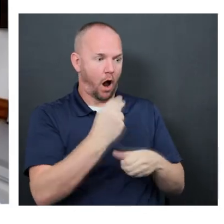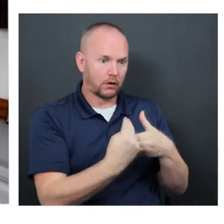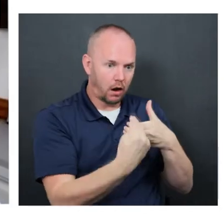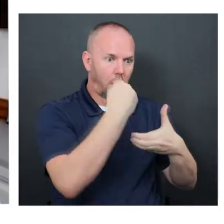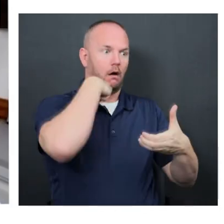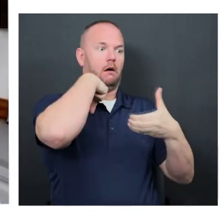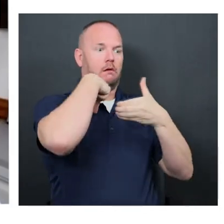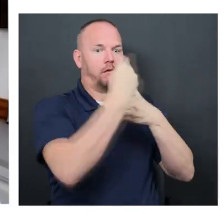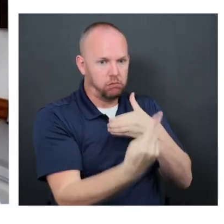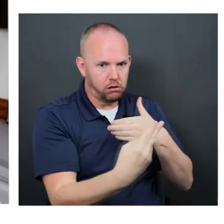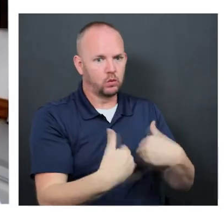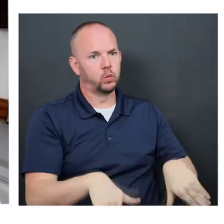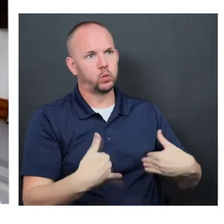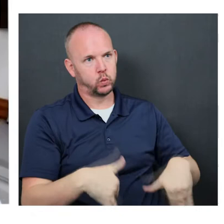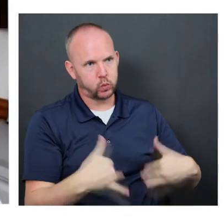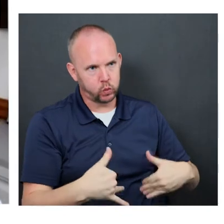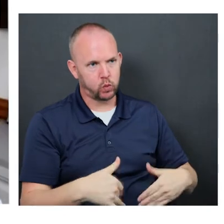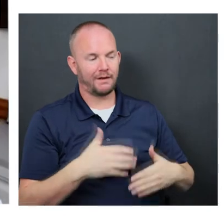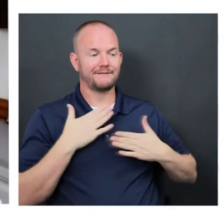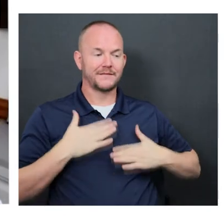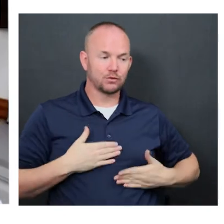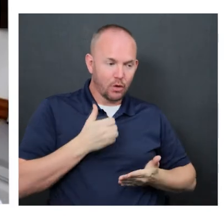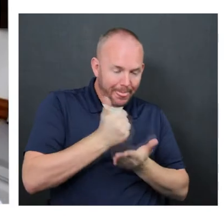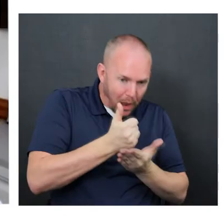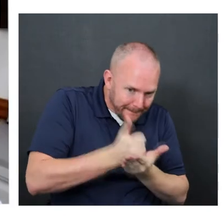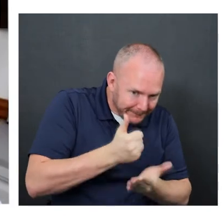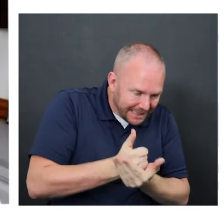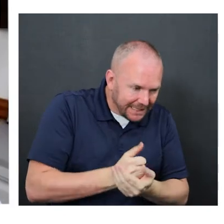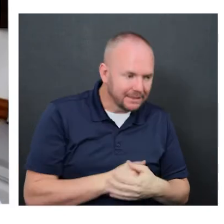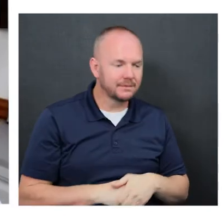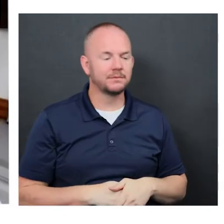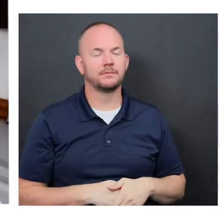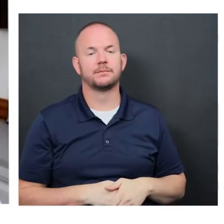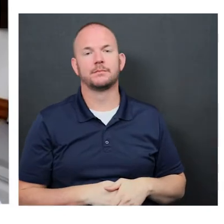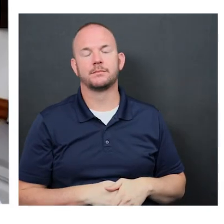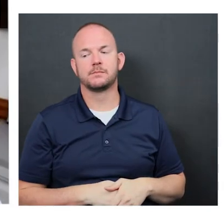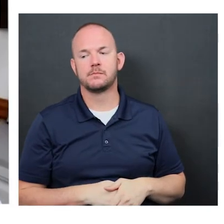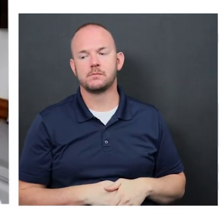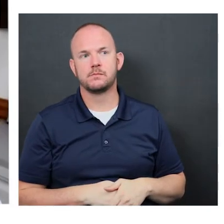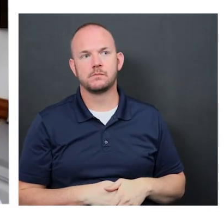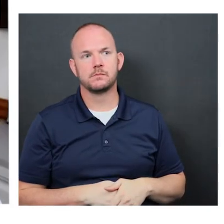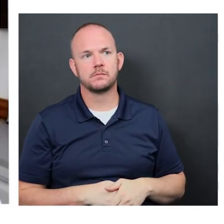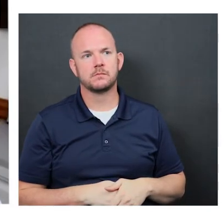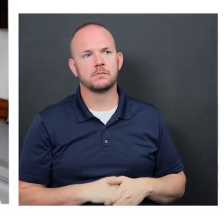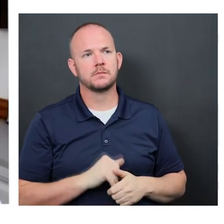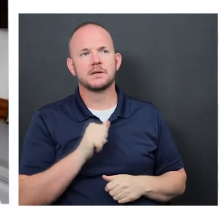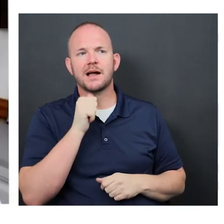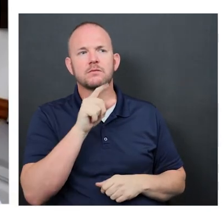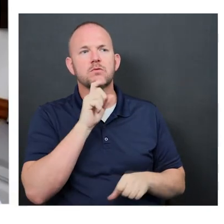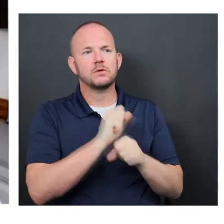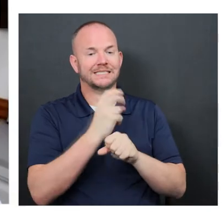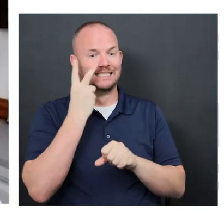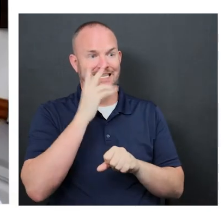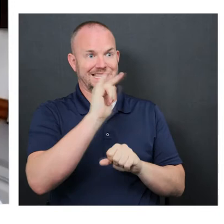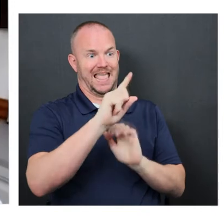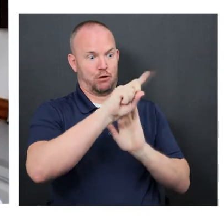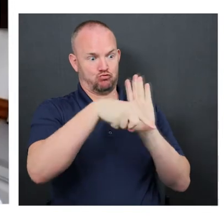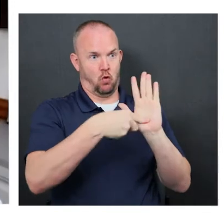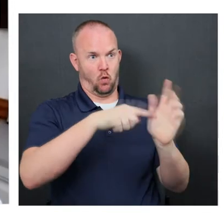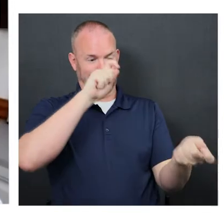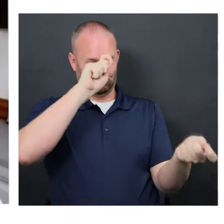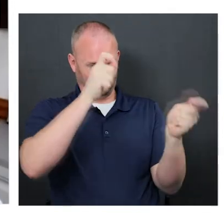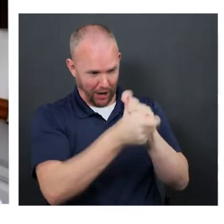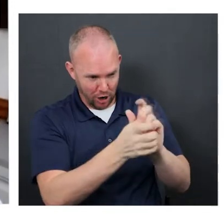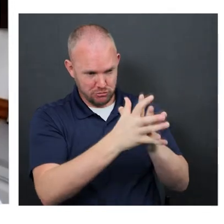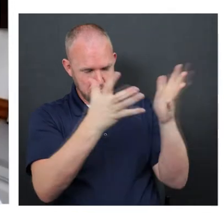their first step with the help of physical therapy. Um, so for me, I don't see our role changing that much